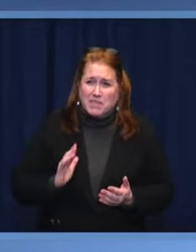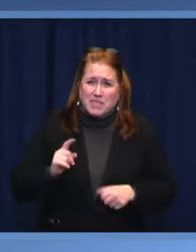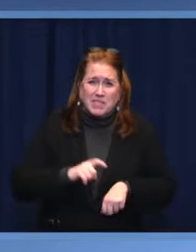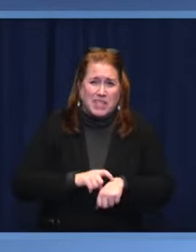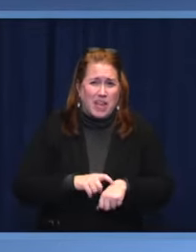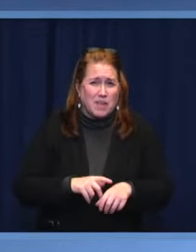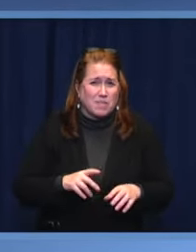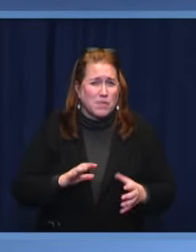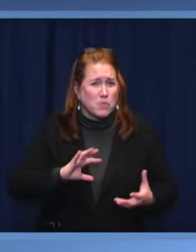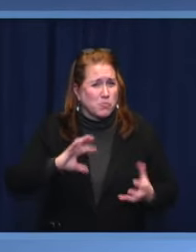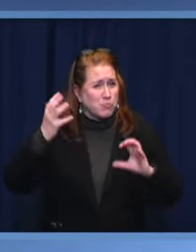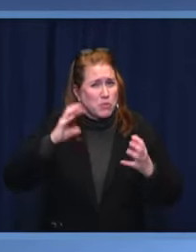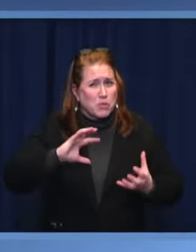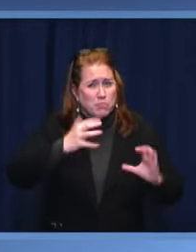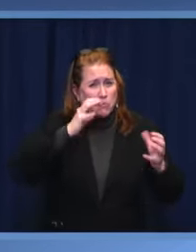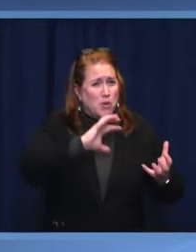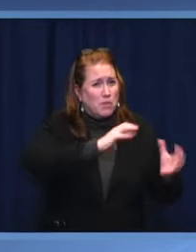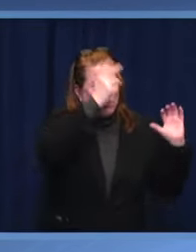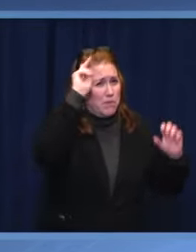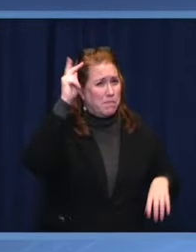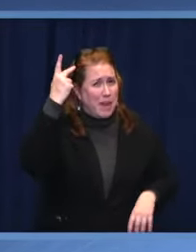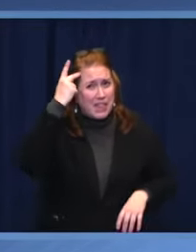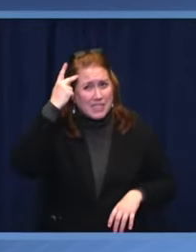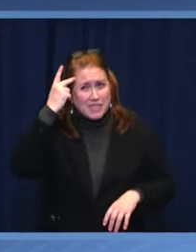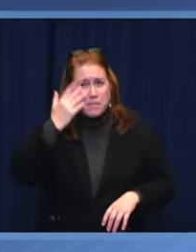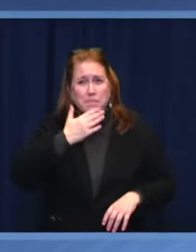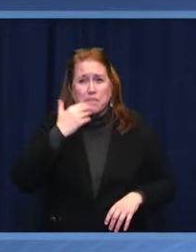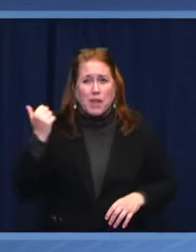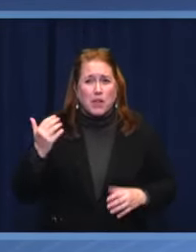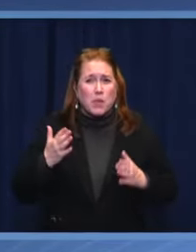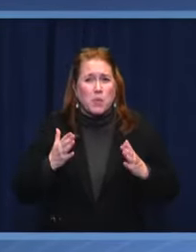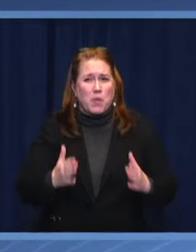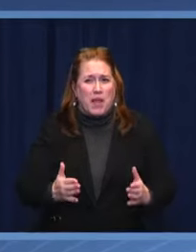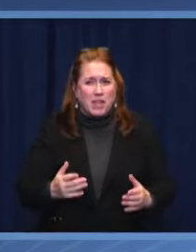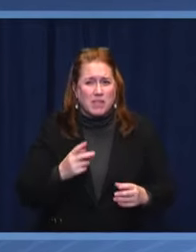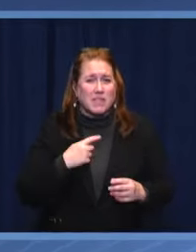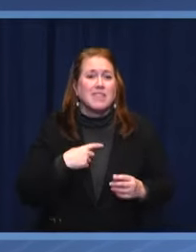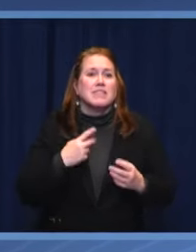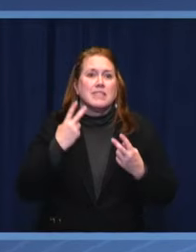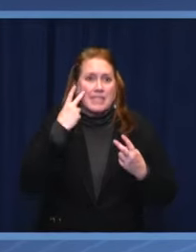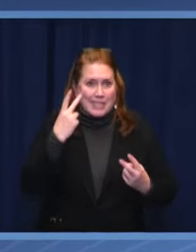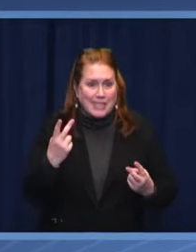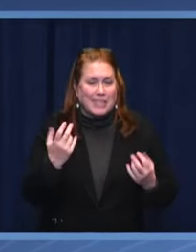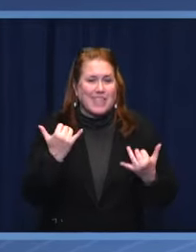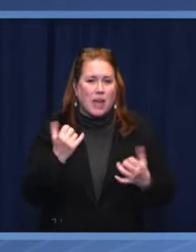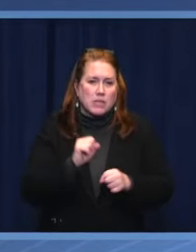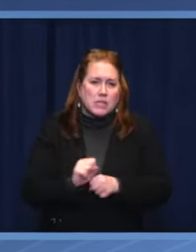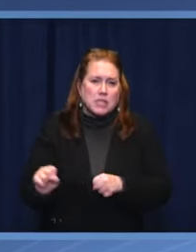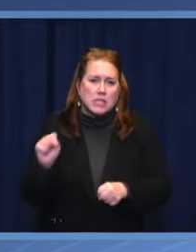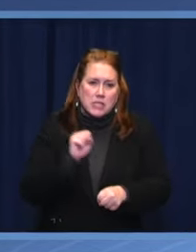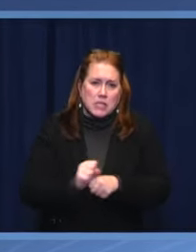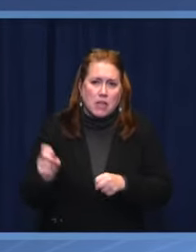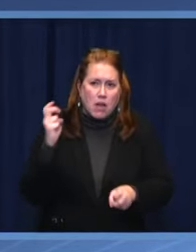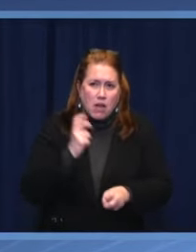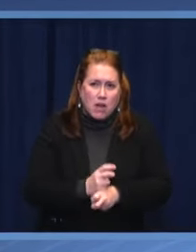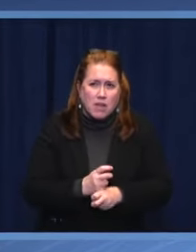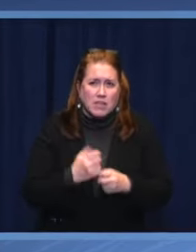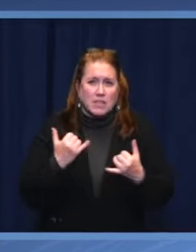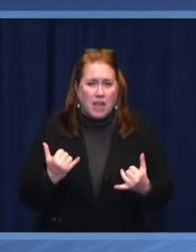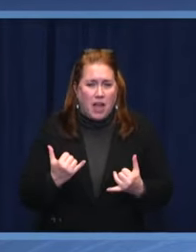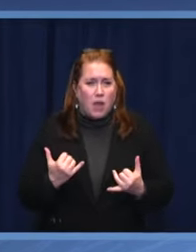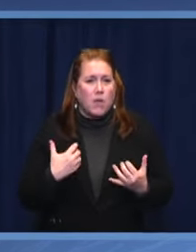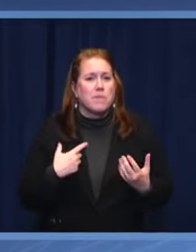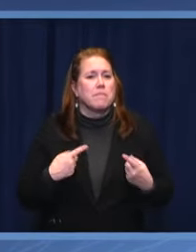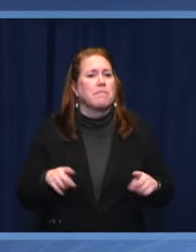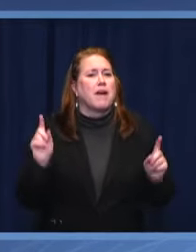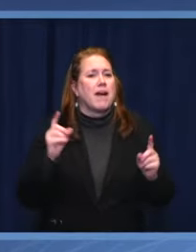We saw a better way and worked hard to win people's trust. We fought